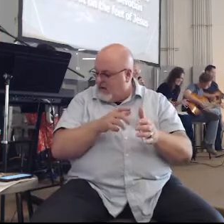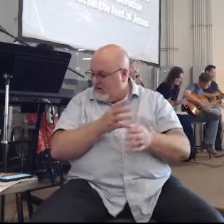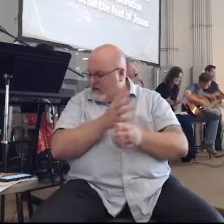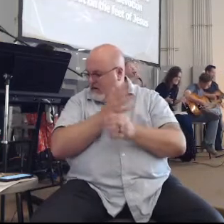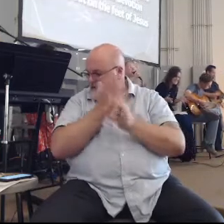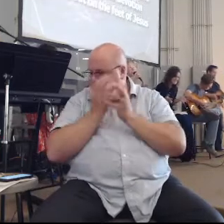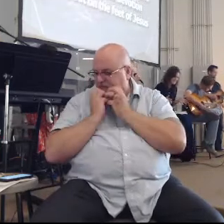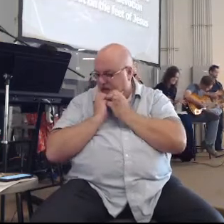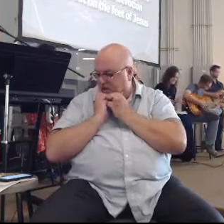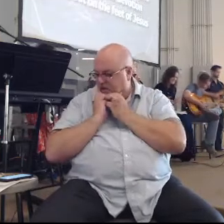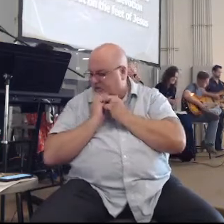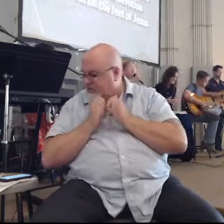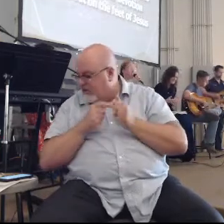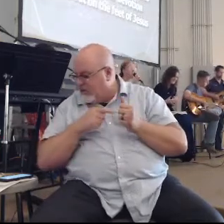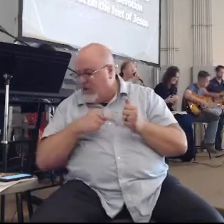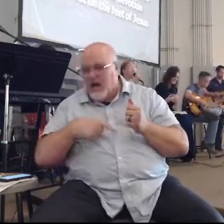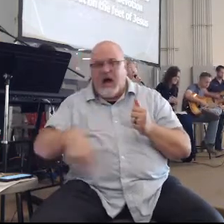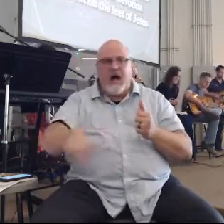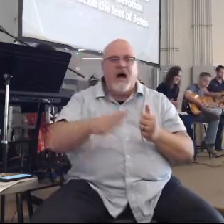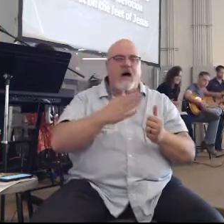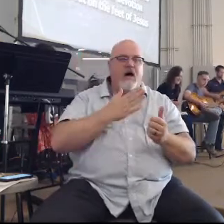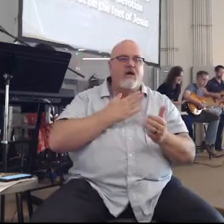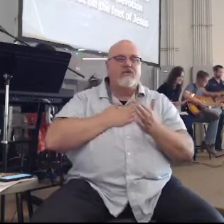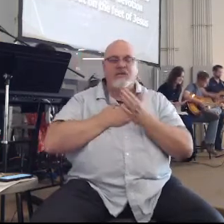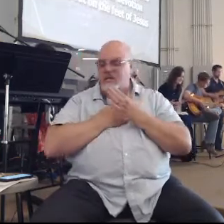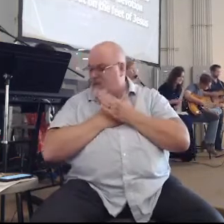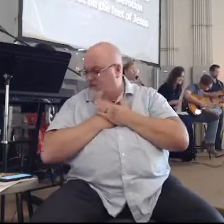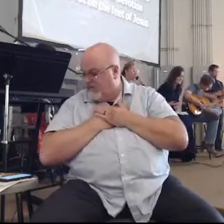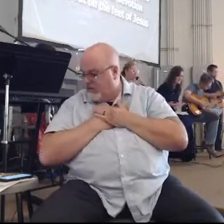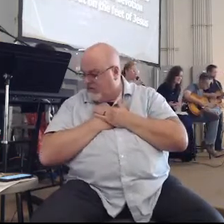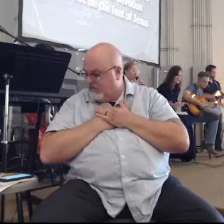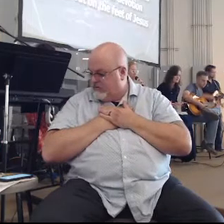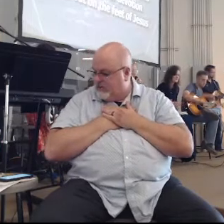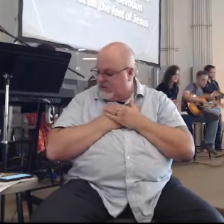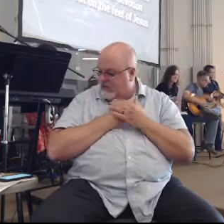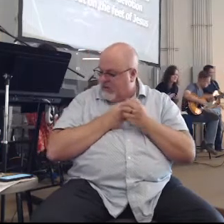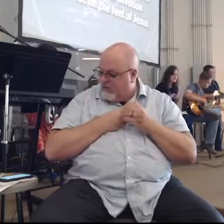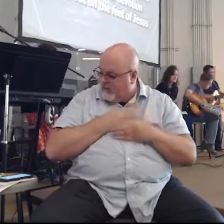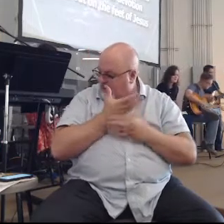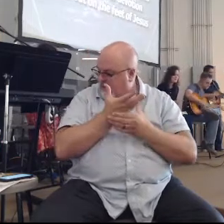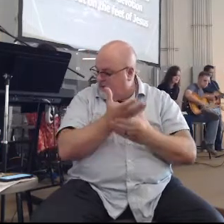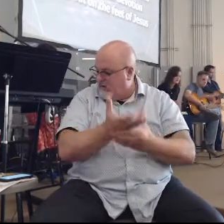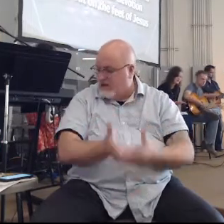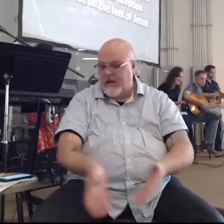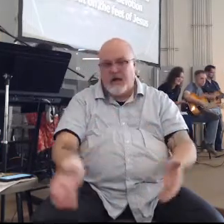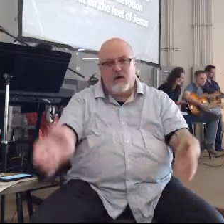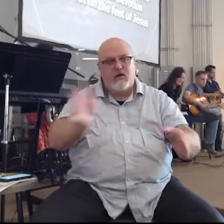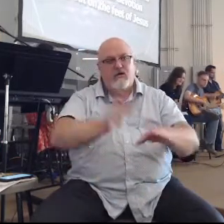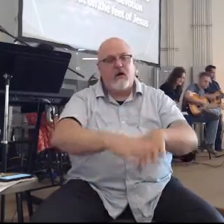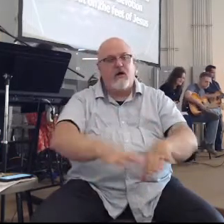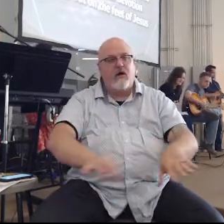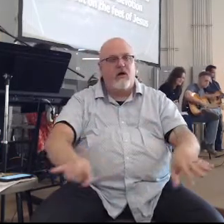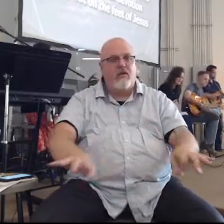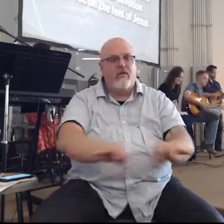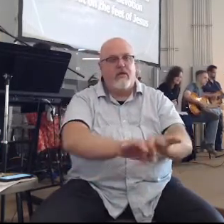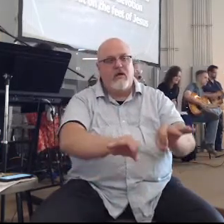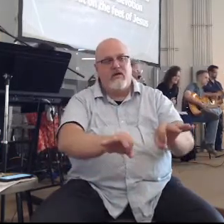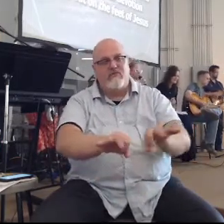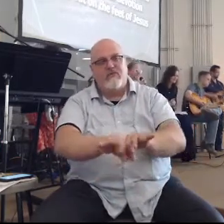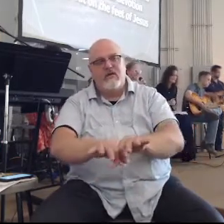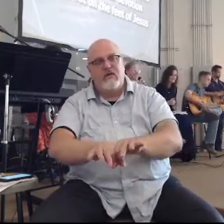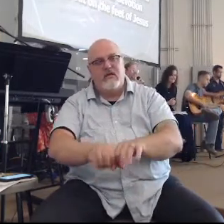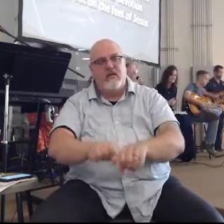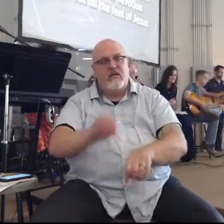our affection, our devotion Poured out on